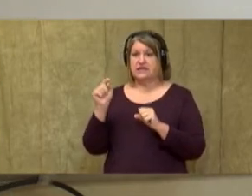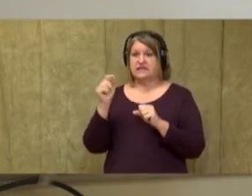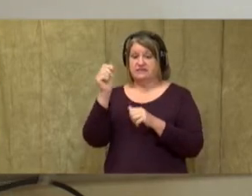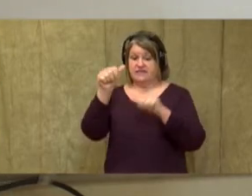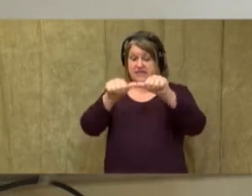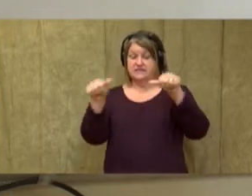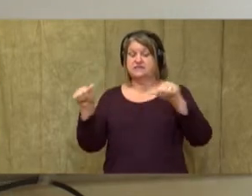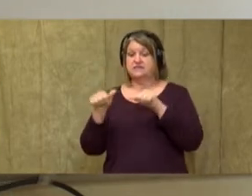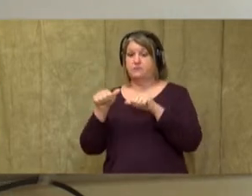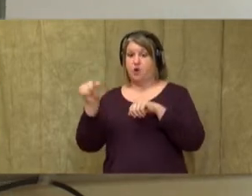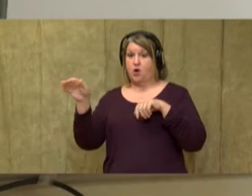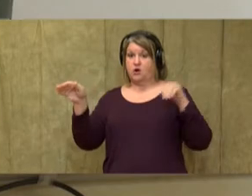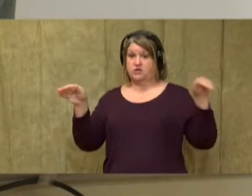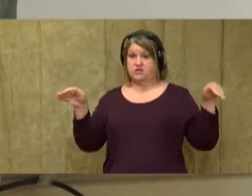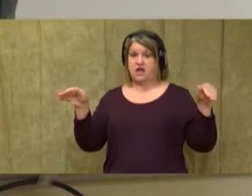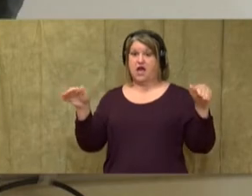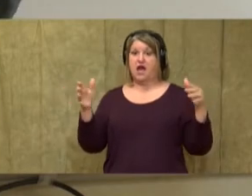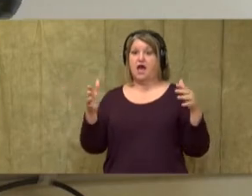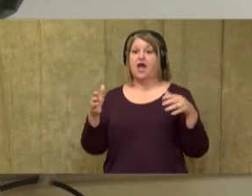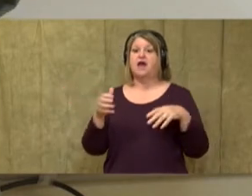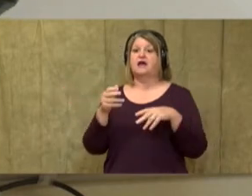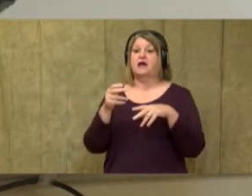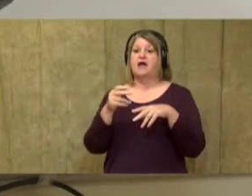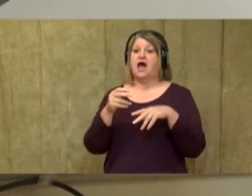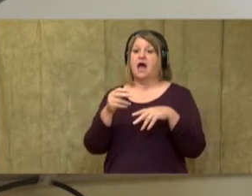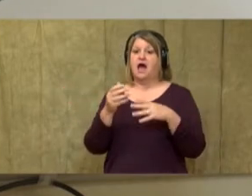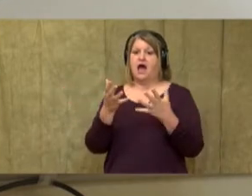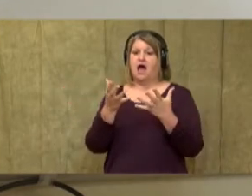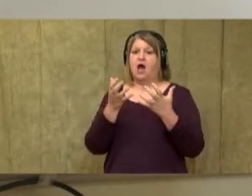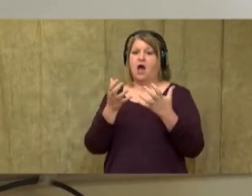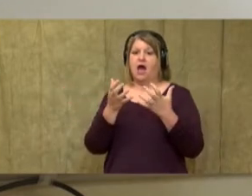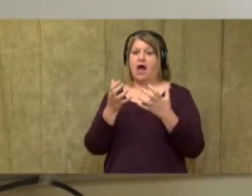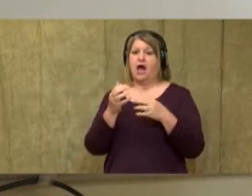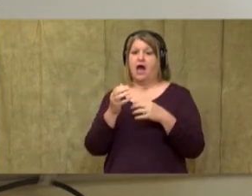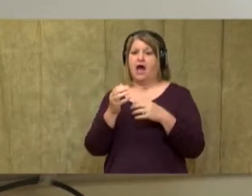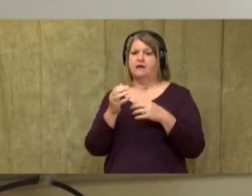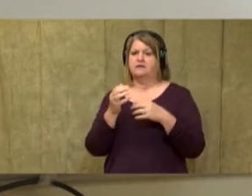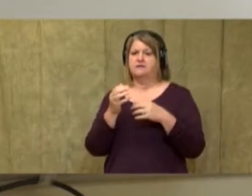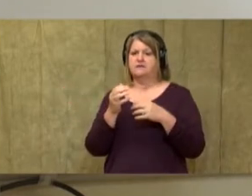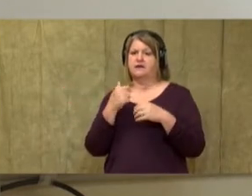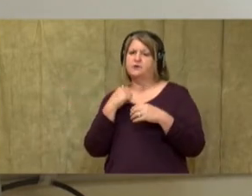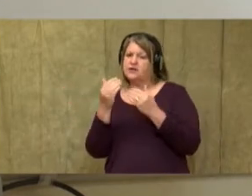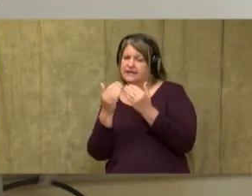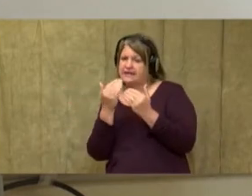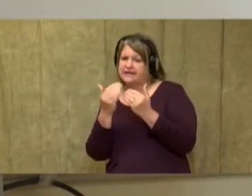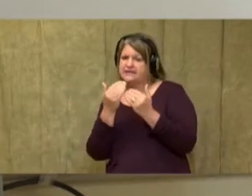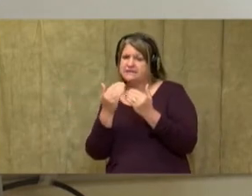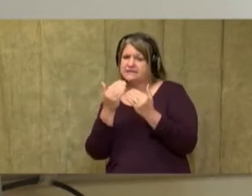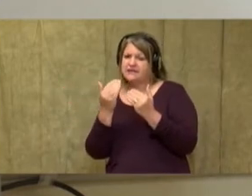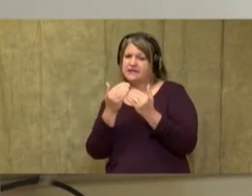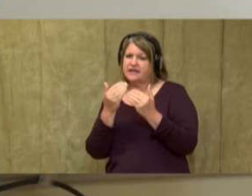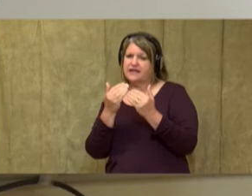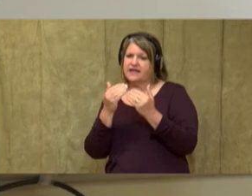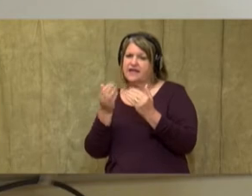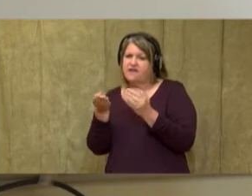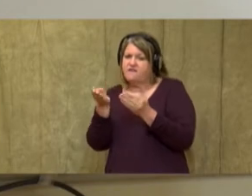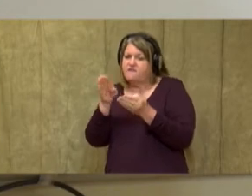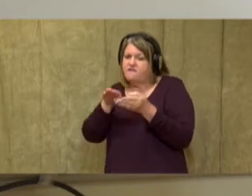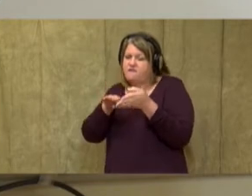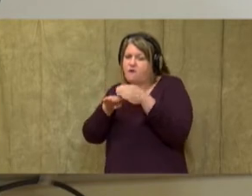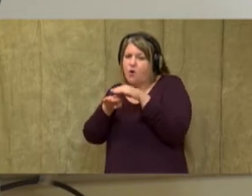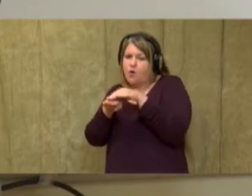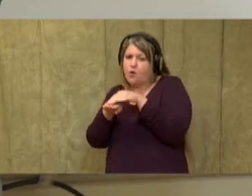we have some wonderful movement up here. I don't want very short arms. So I'm going to gently fold